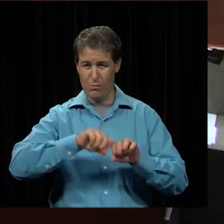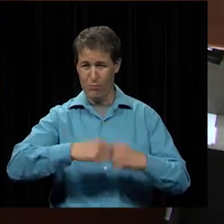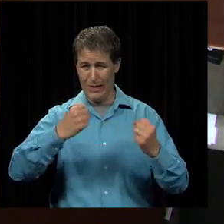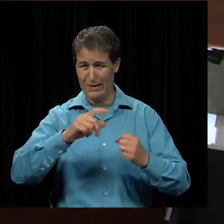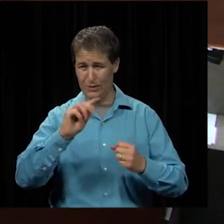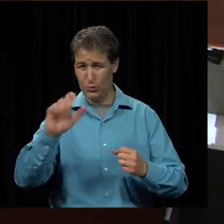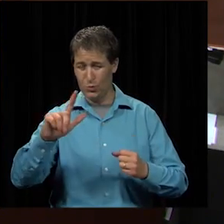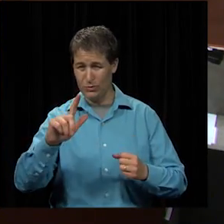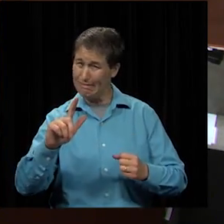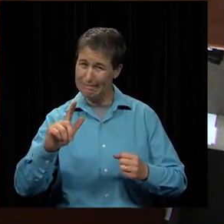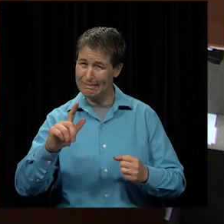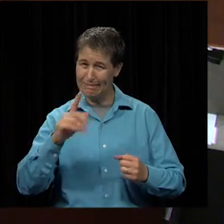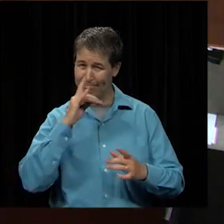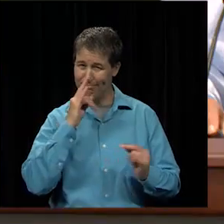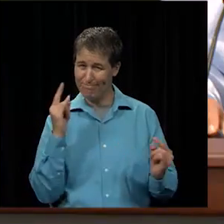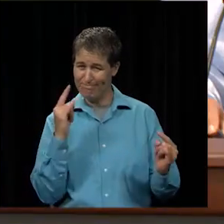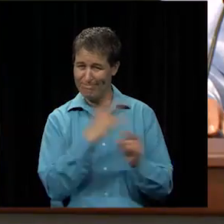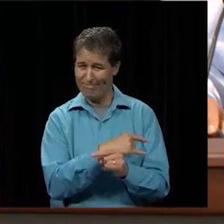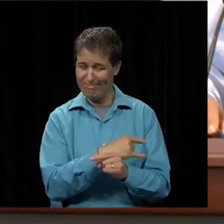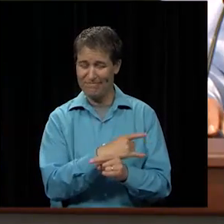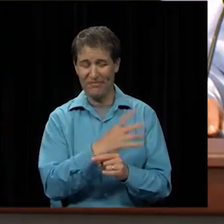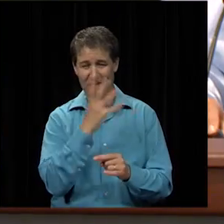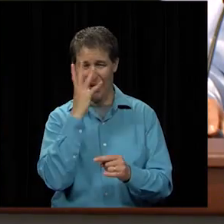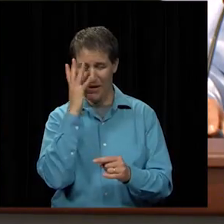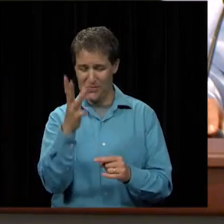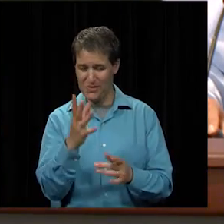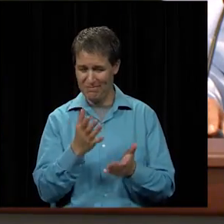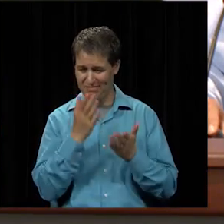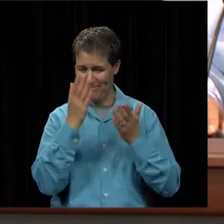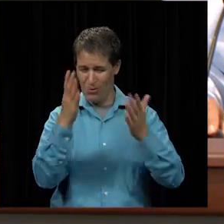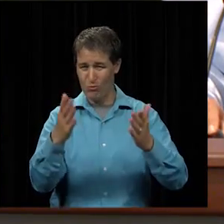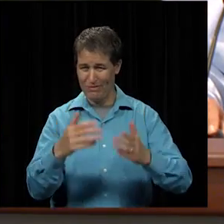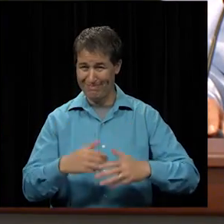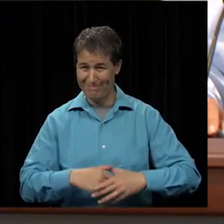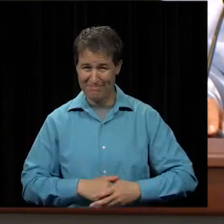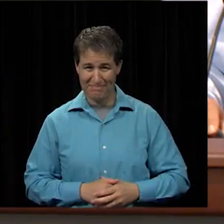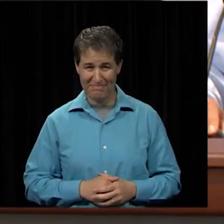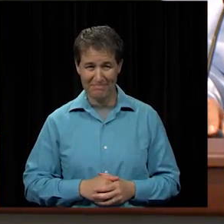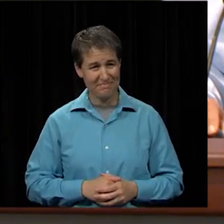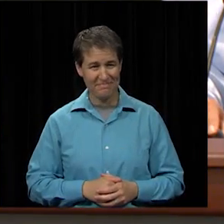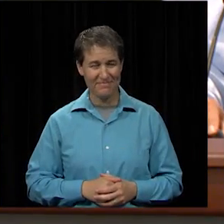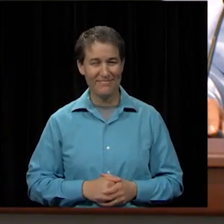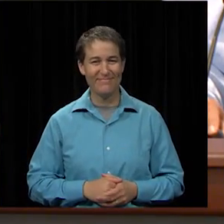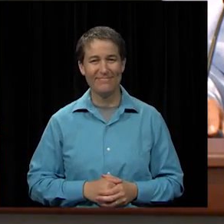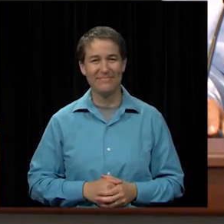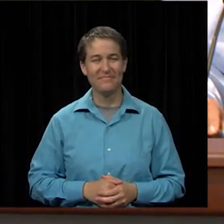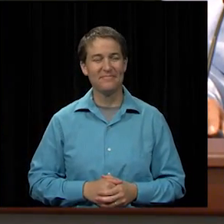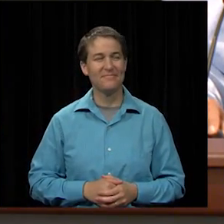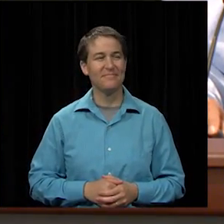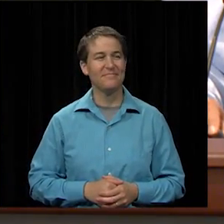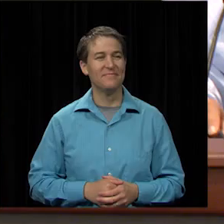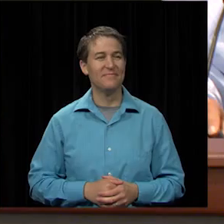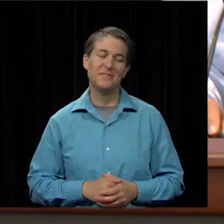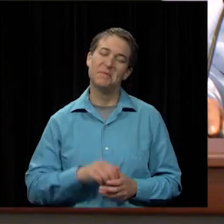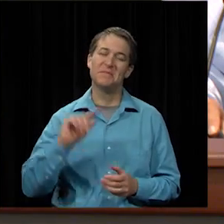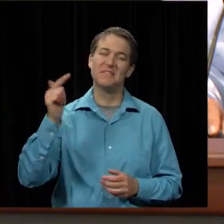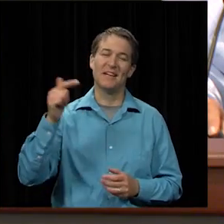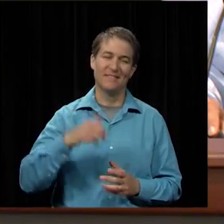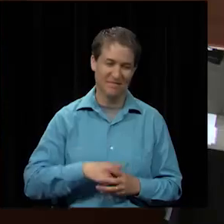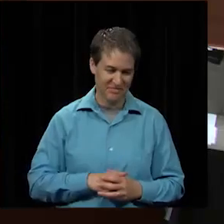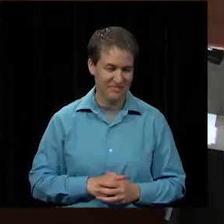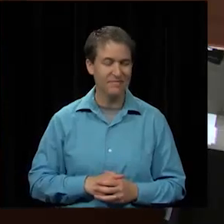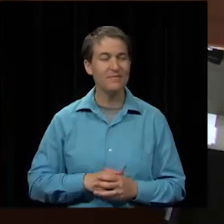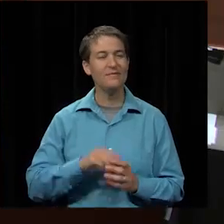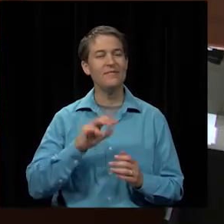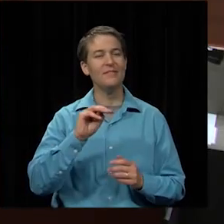slightly ironic i will make that motion thank you second okay